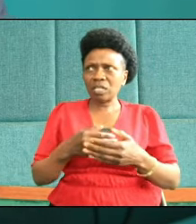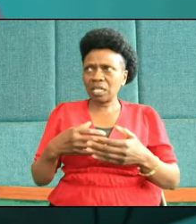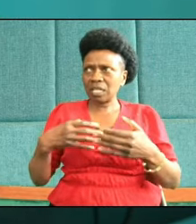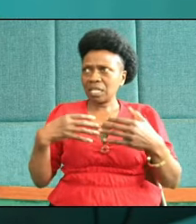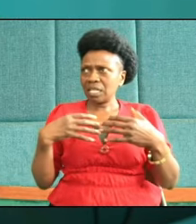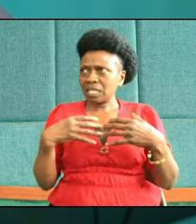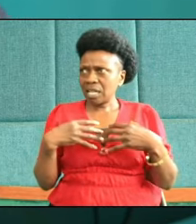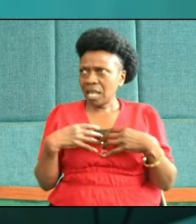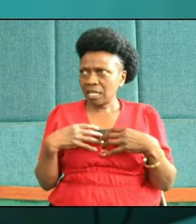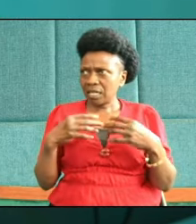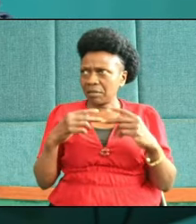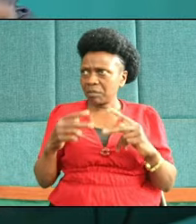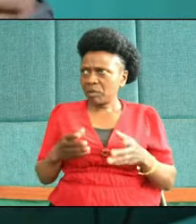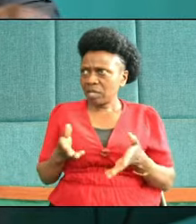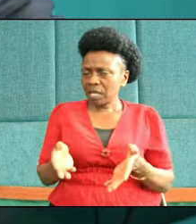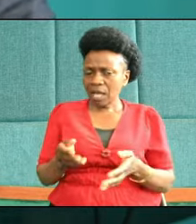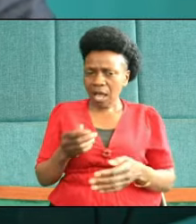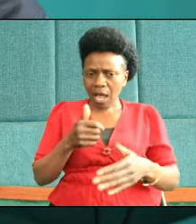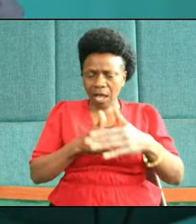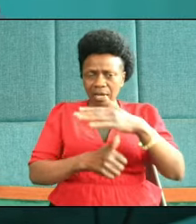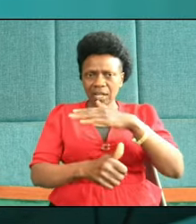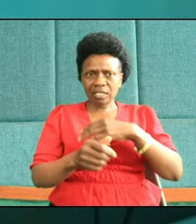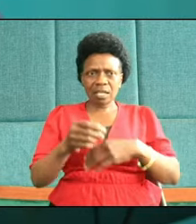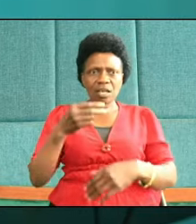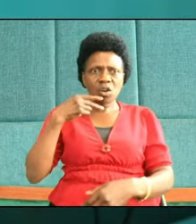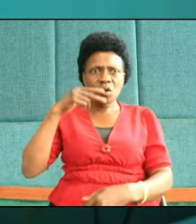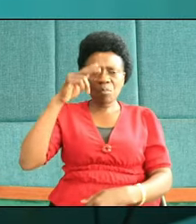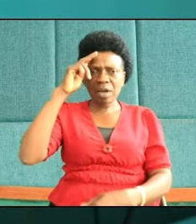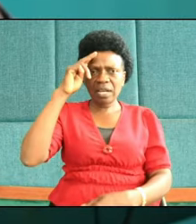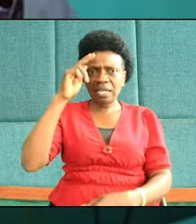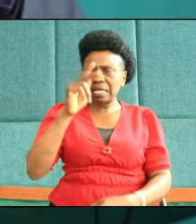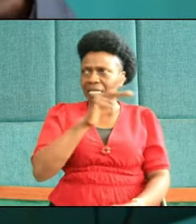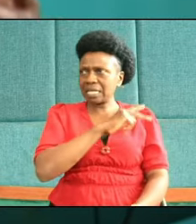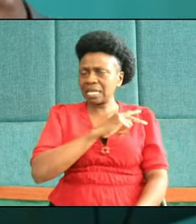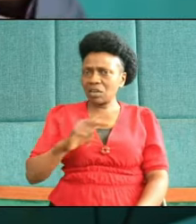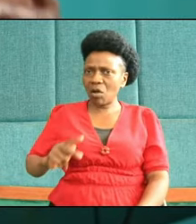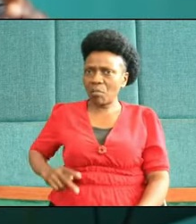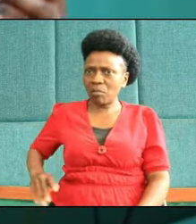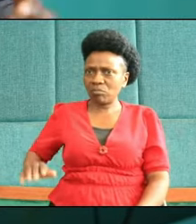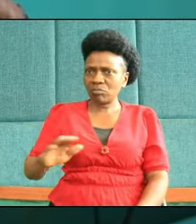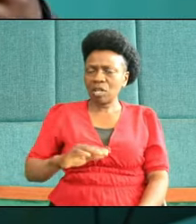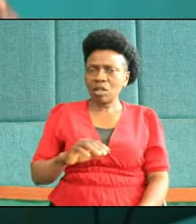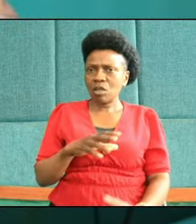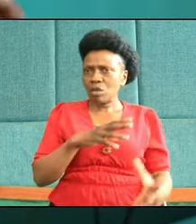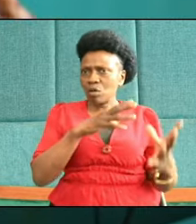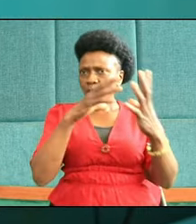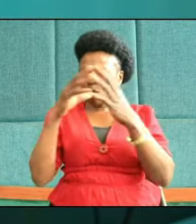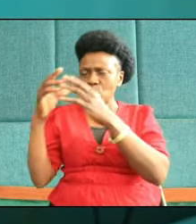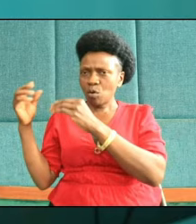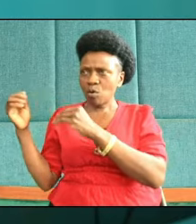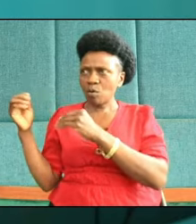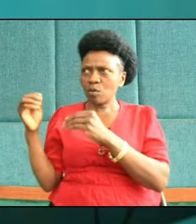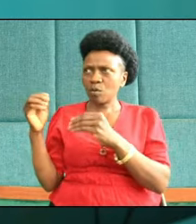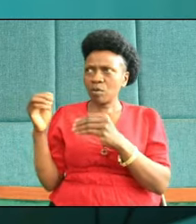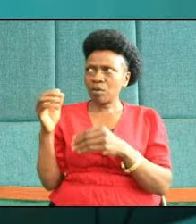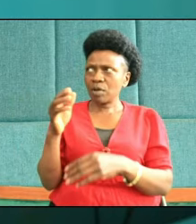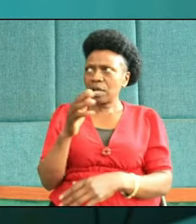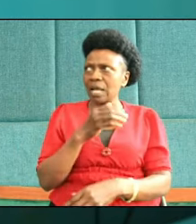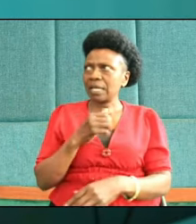servicemen under the Roman Empire would go and sit, would go and settle.